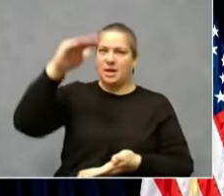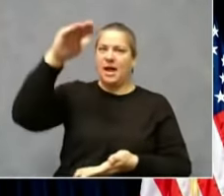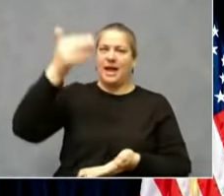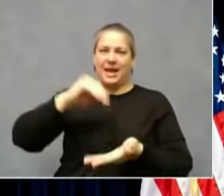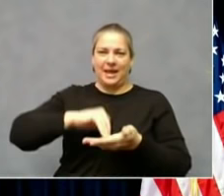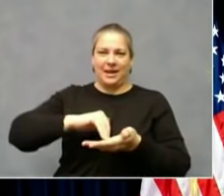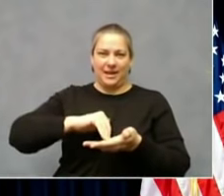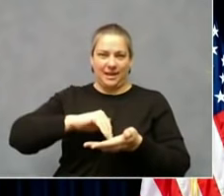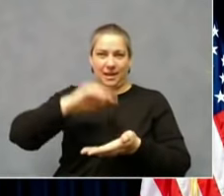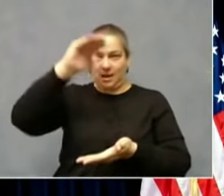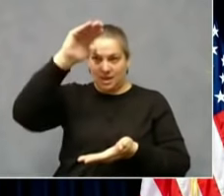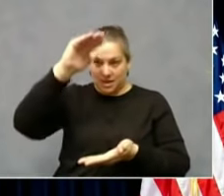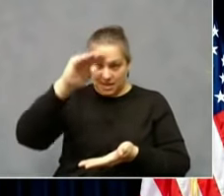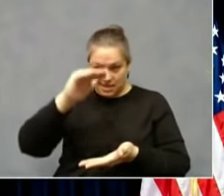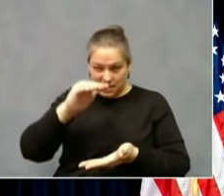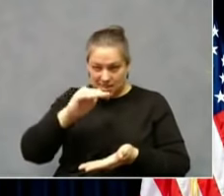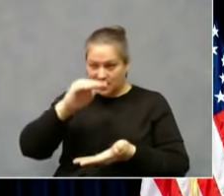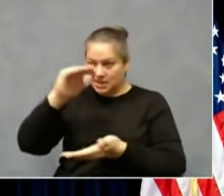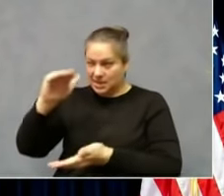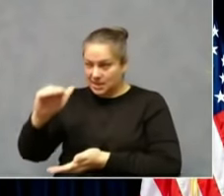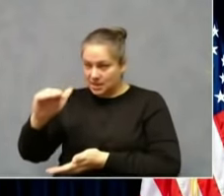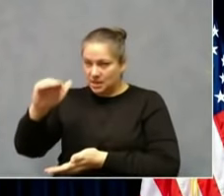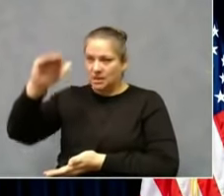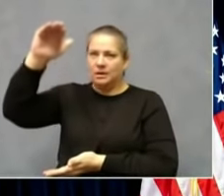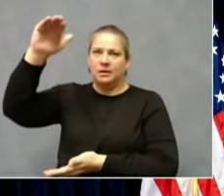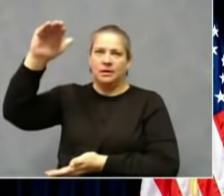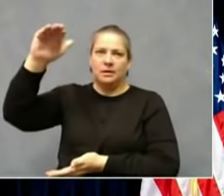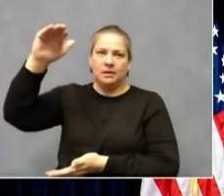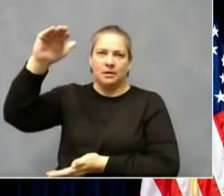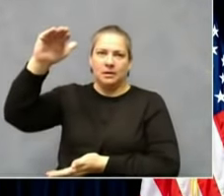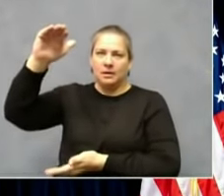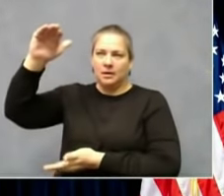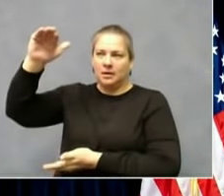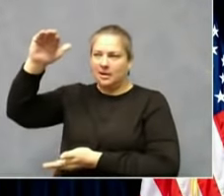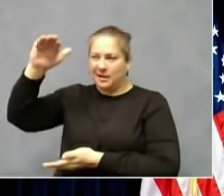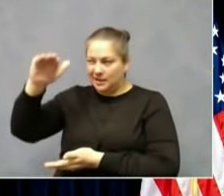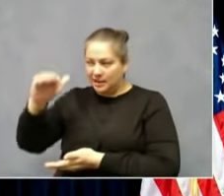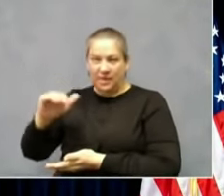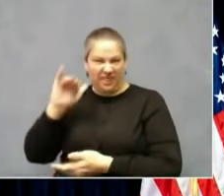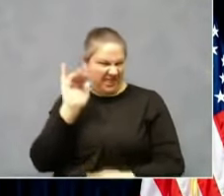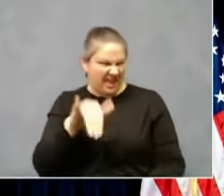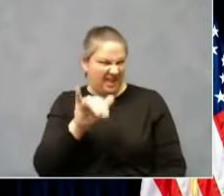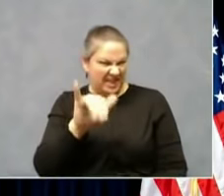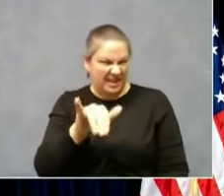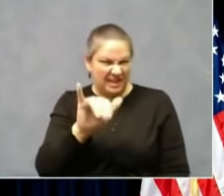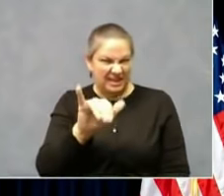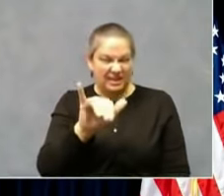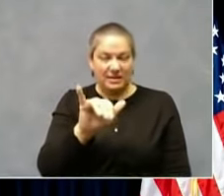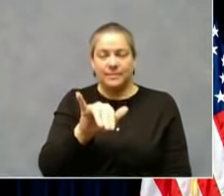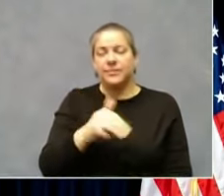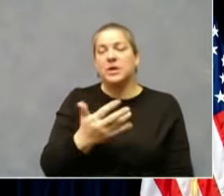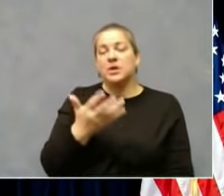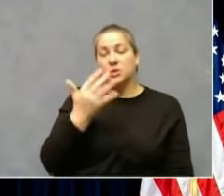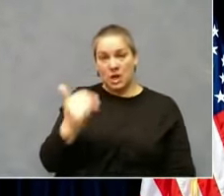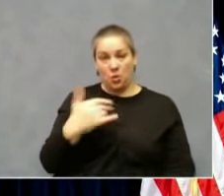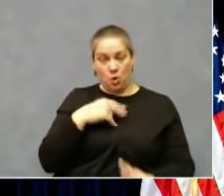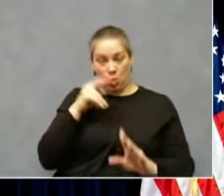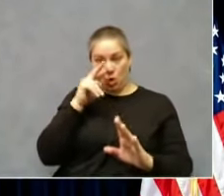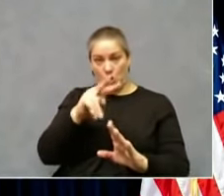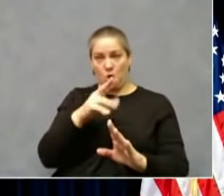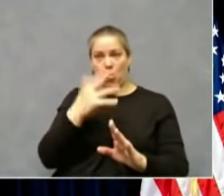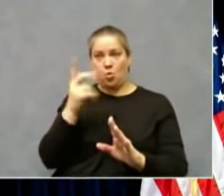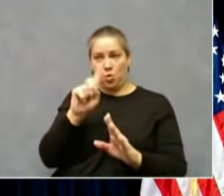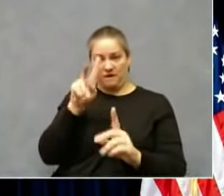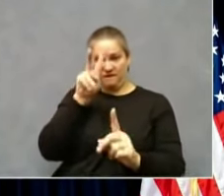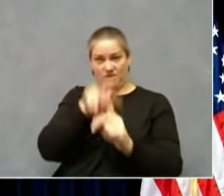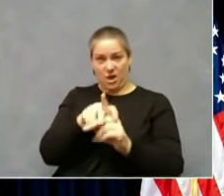new claims that we're working on. We look at now going from the oldest claims first, but just looking at a claim doesn't mean